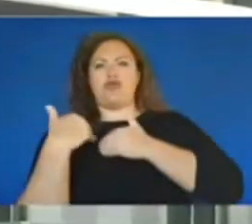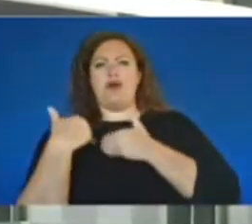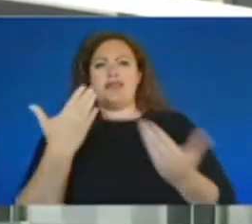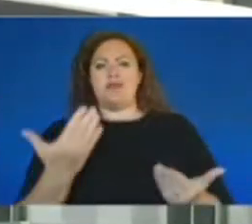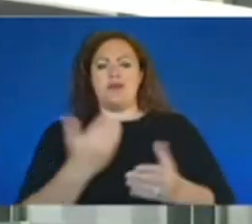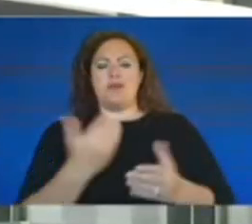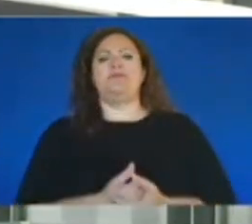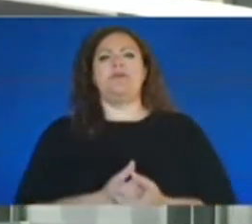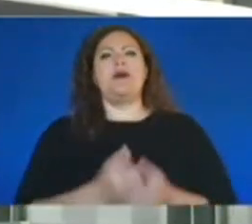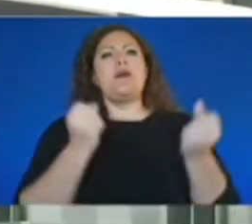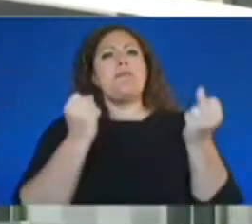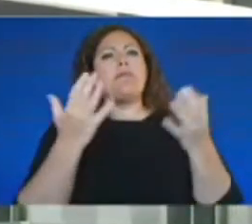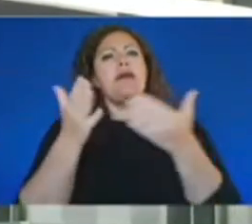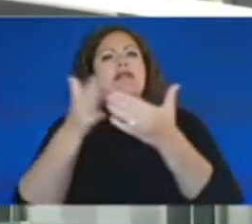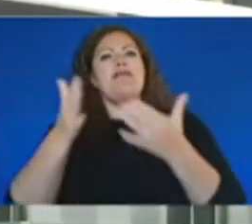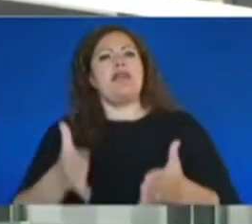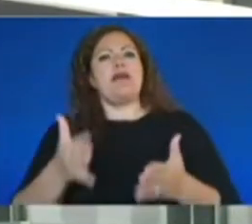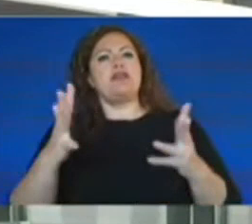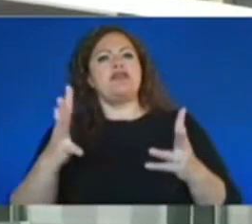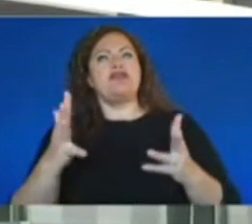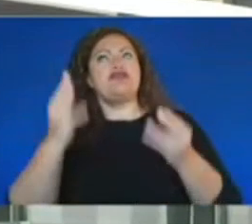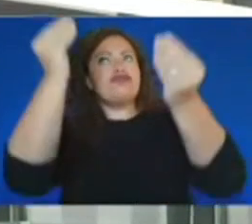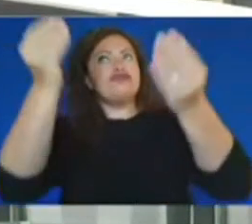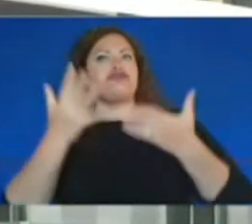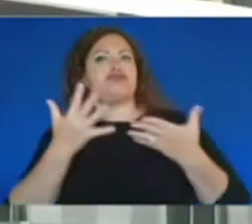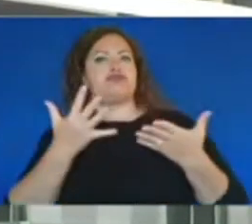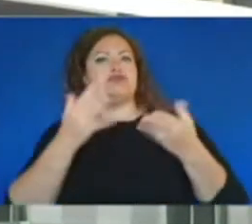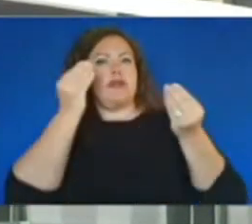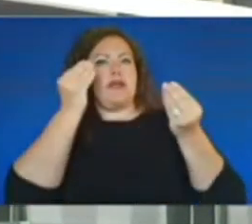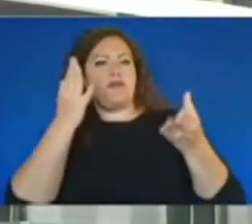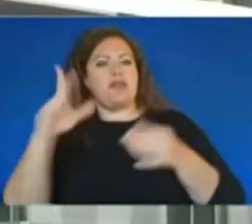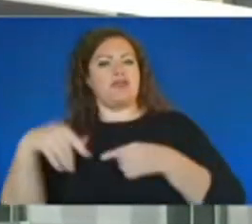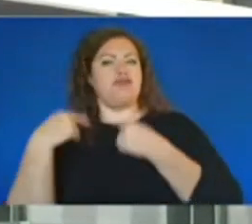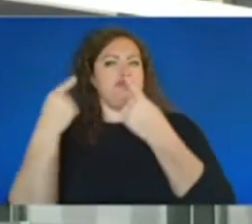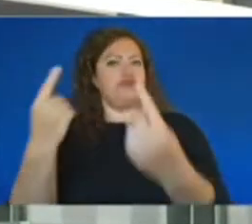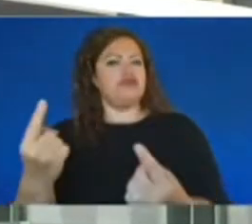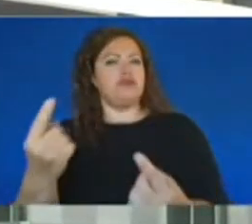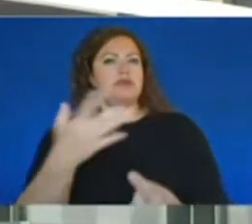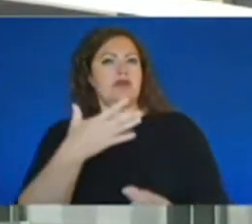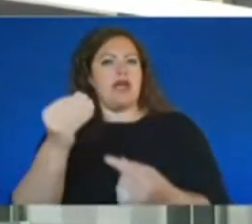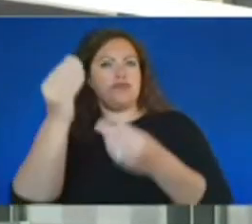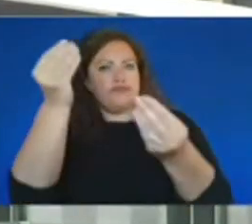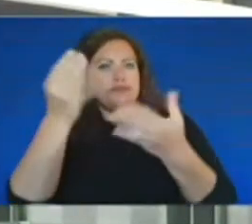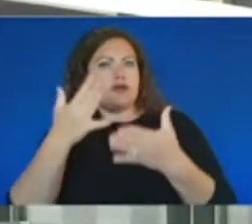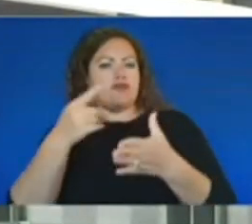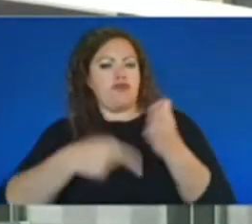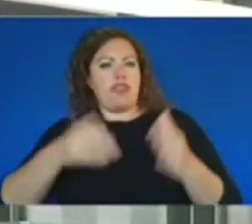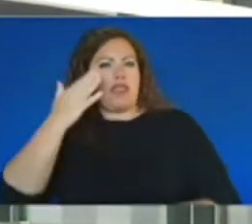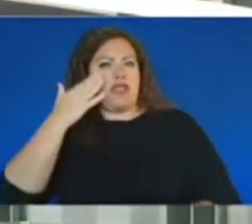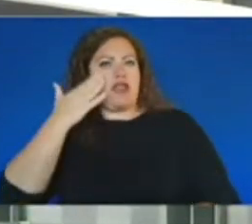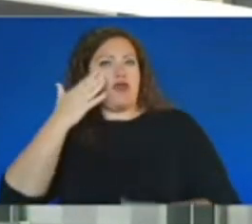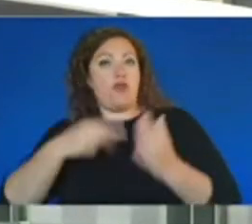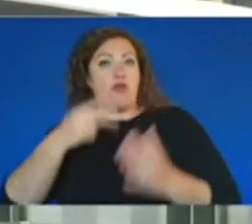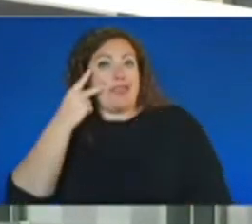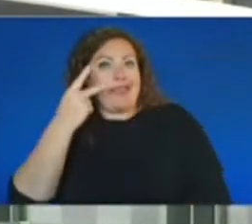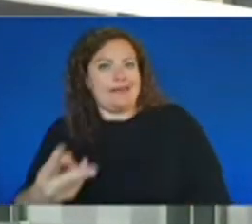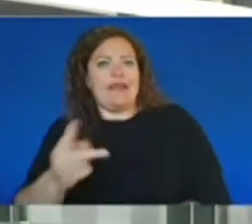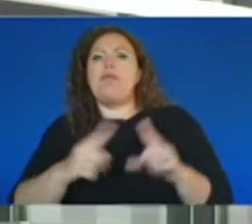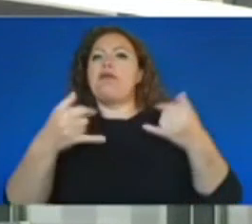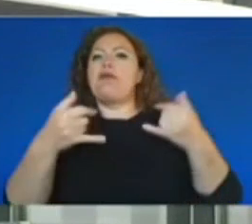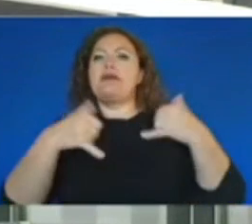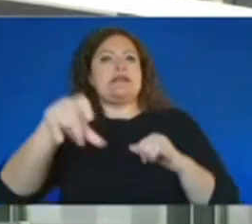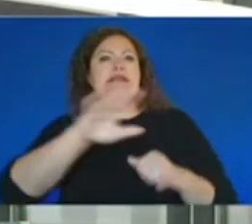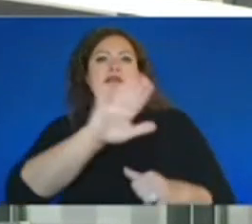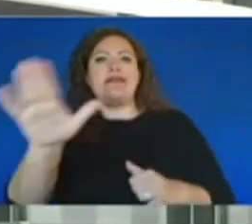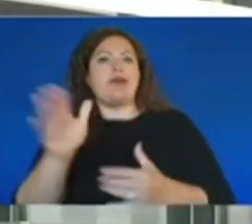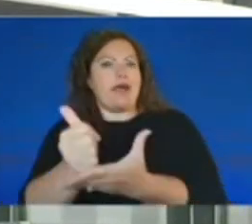Many of our neighbors have come forth with information over these past two years and shared with us what they knew and what they saw, but we still need their help. Today